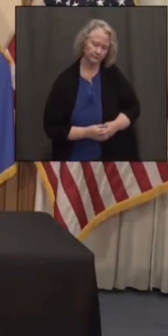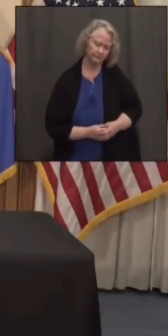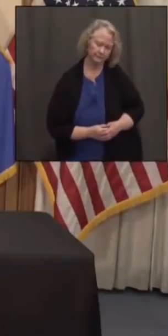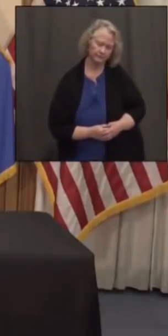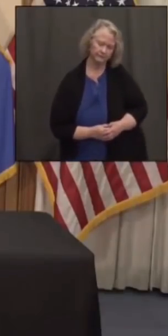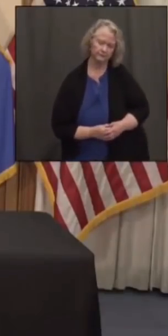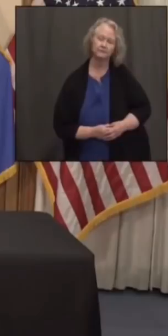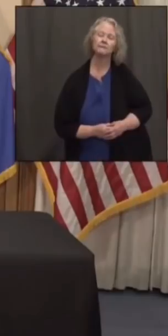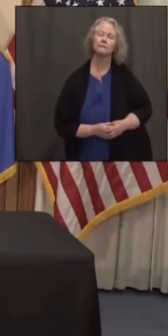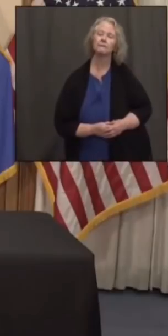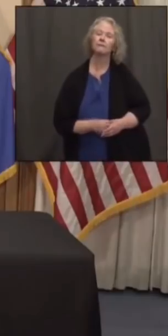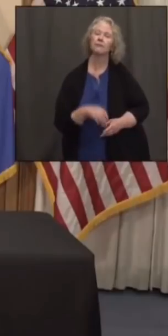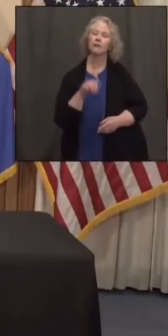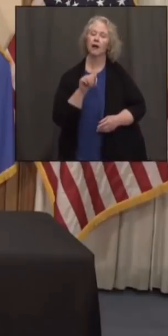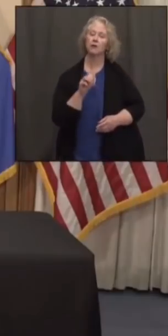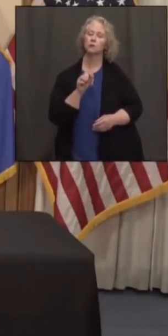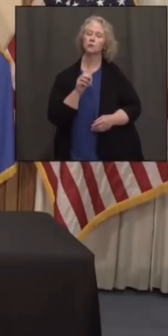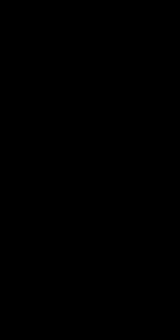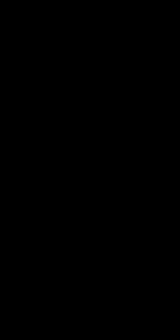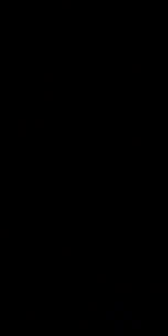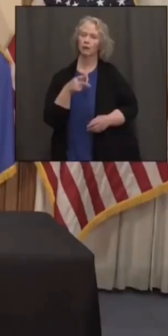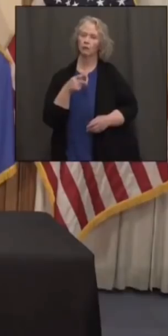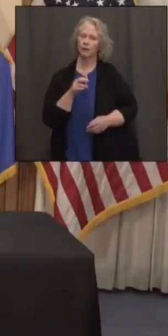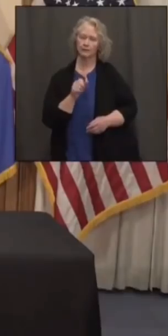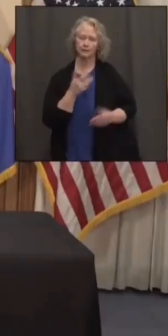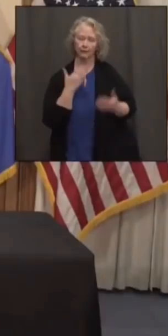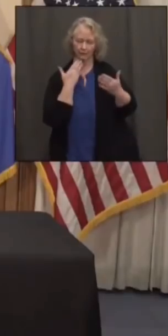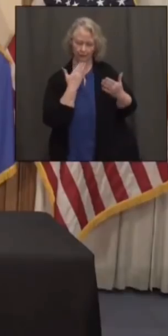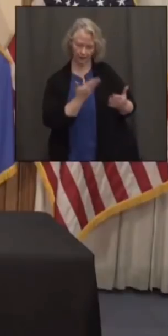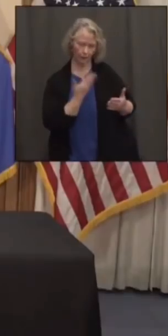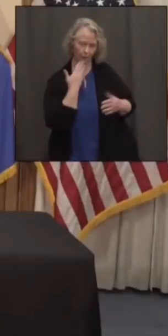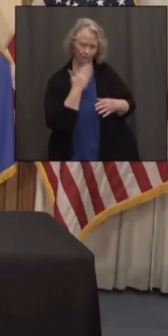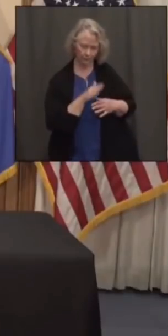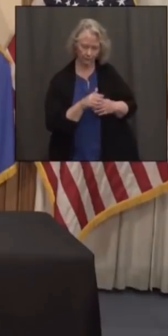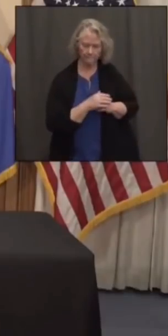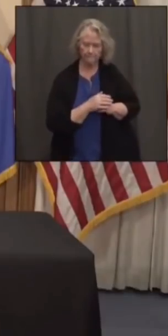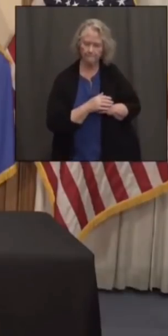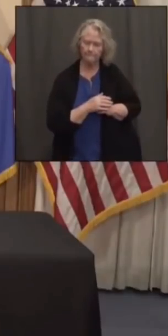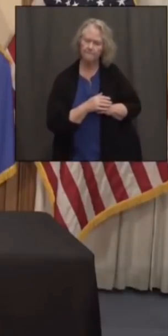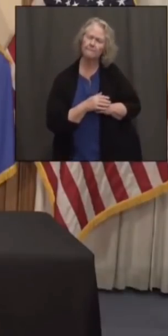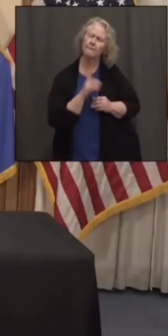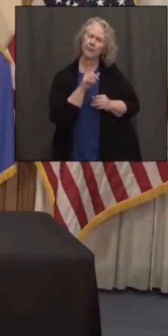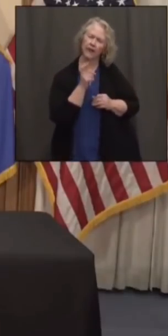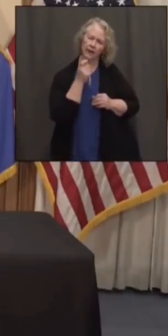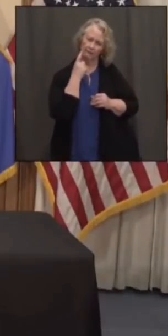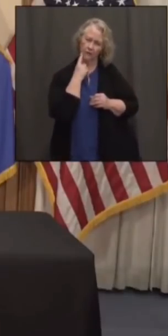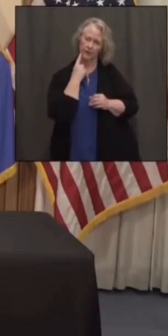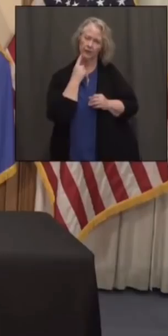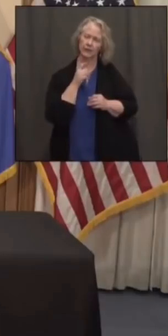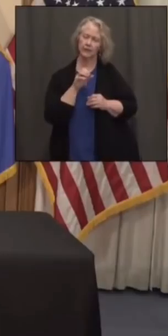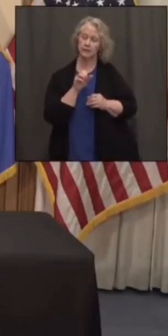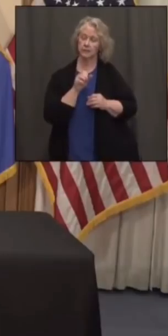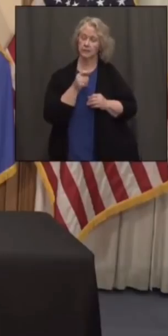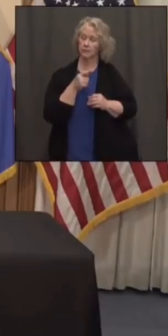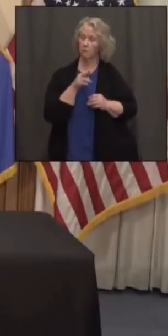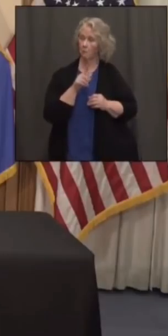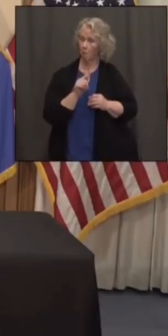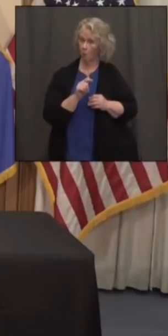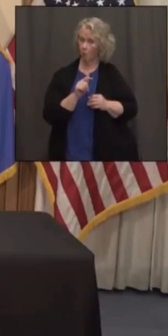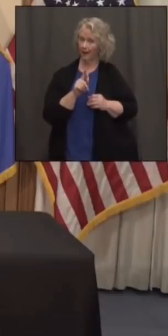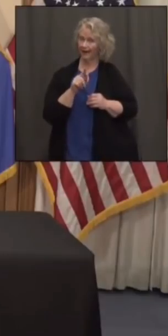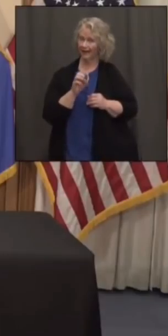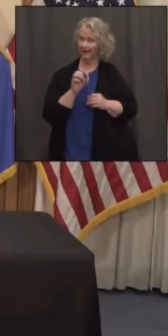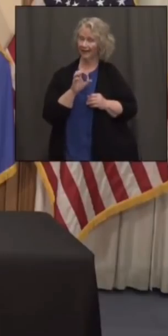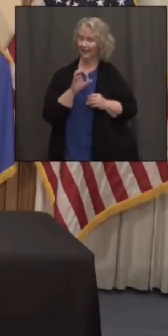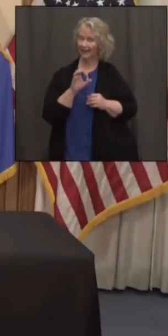The Associated Press. Thanks, Max. Good afternoon. Governor, Sport Tech, the OTB